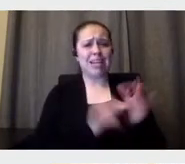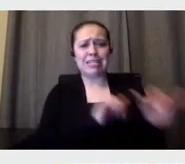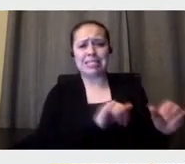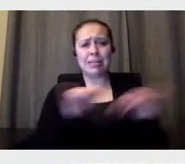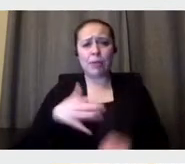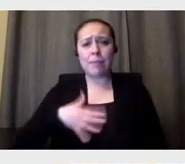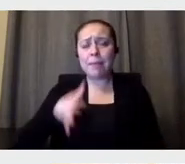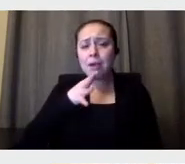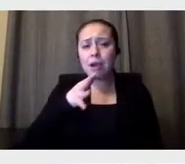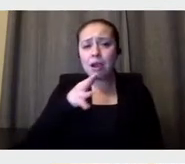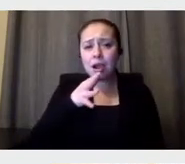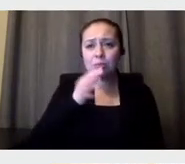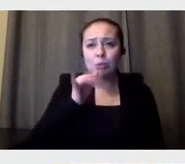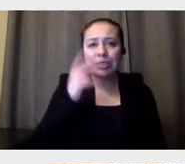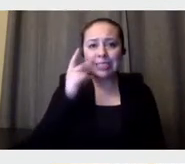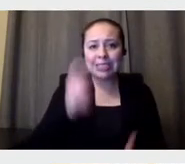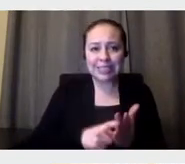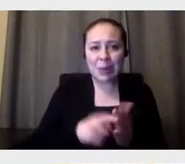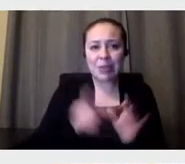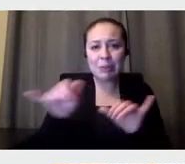as a, as a designer.